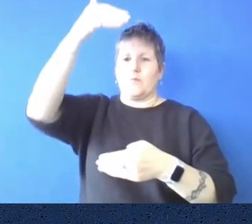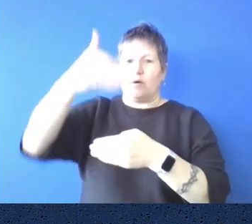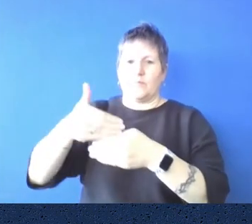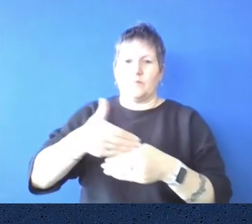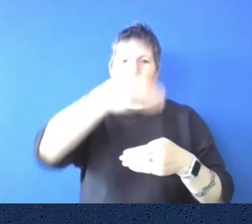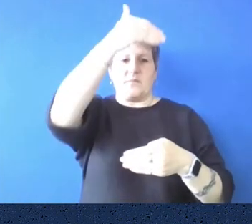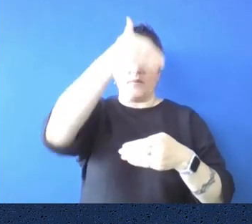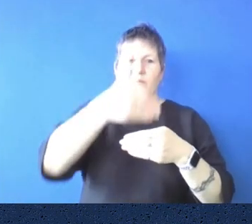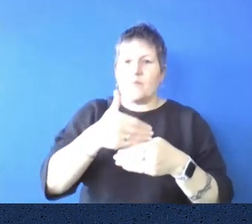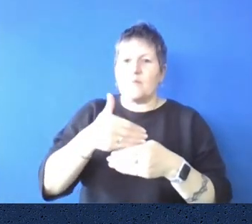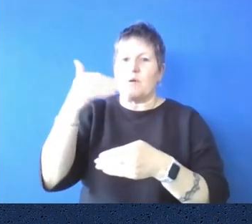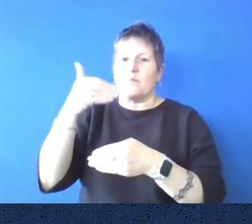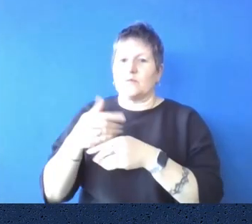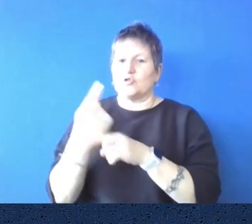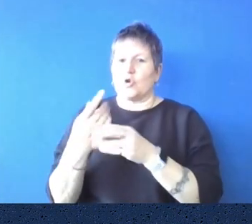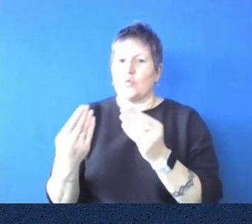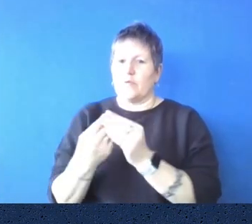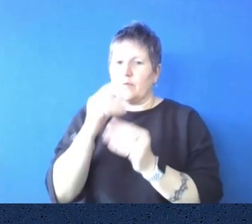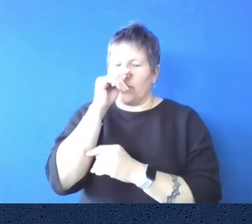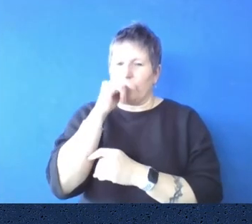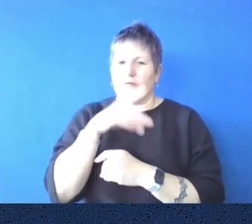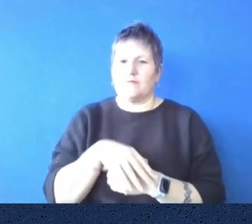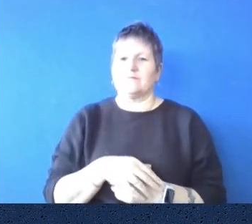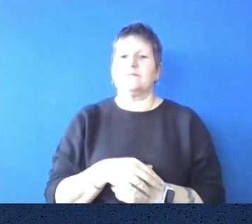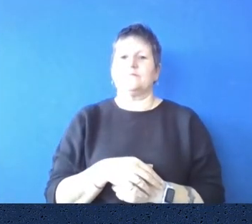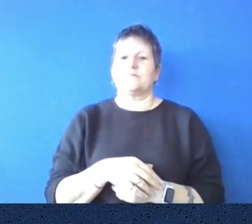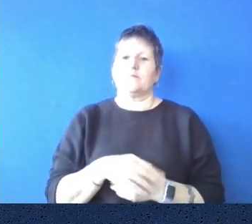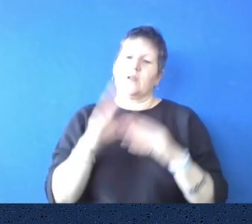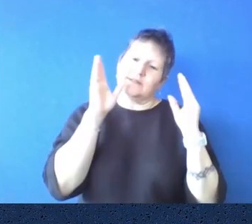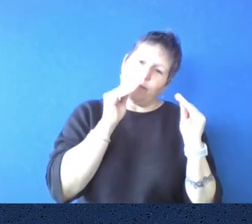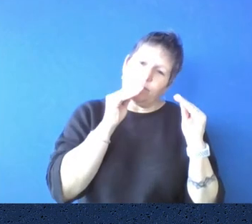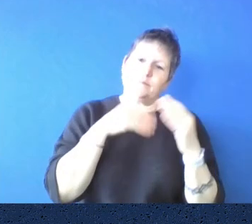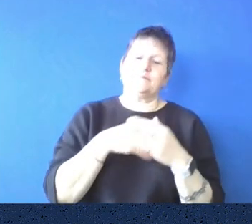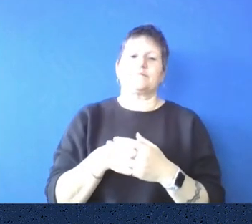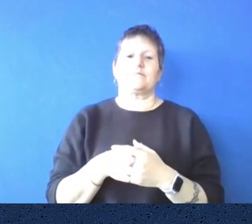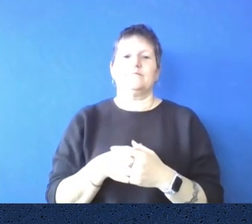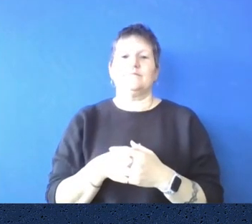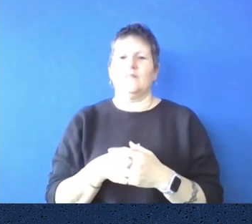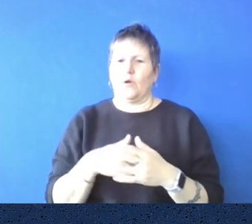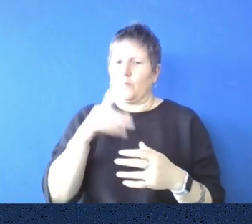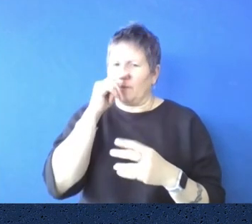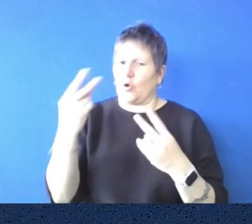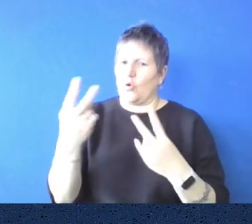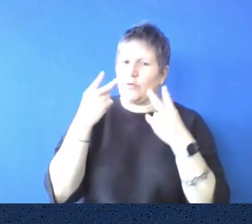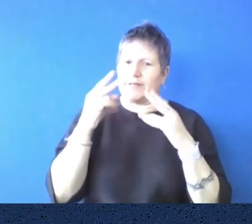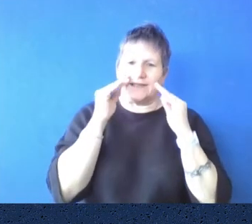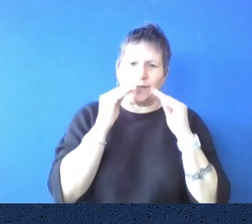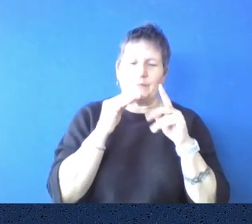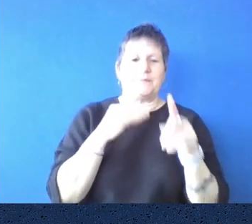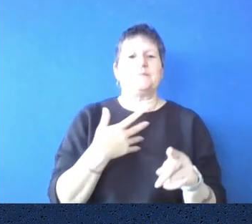Clarence, A little snooze. Yeah, having a snooze, you know, when no one's looking, um,